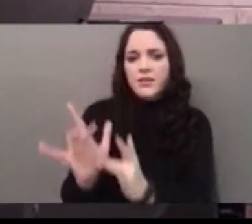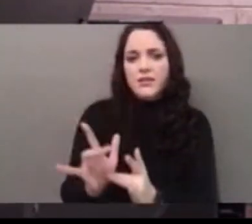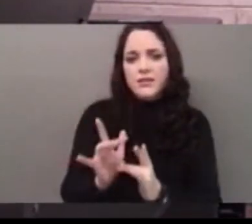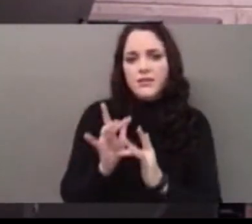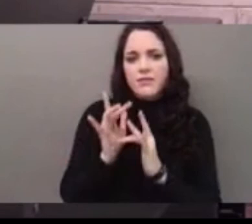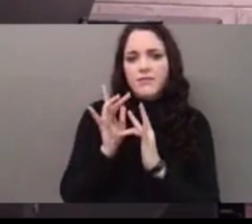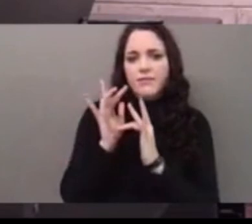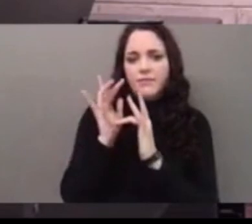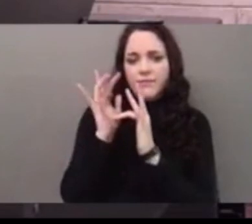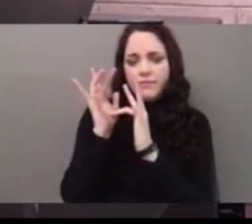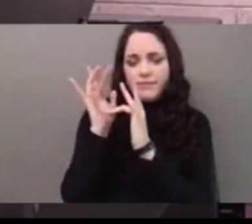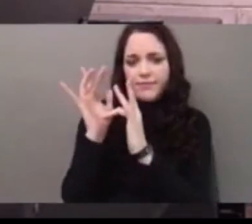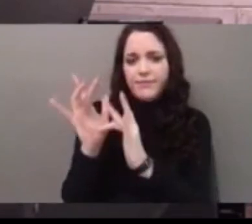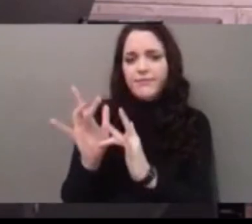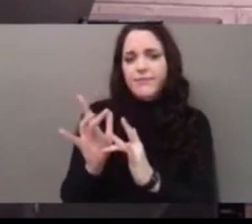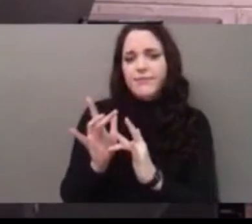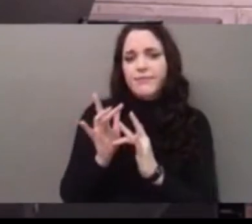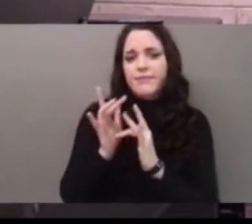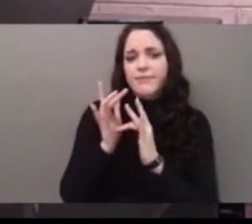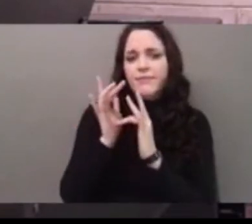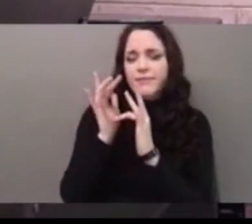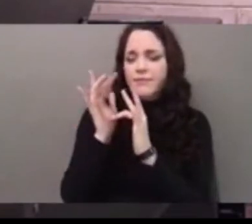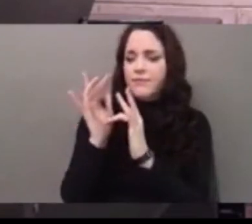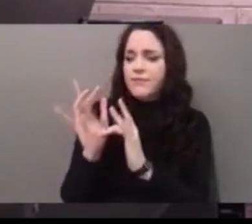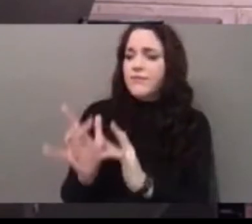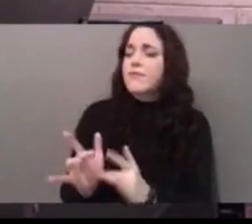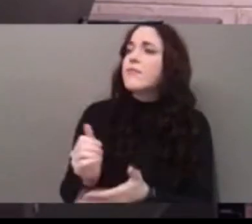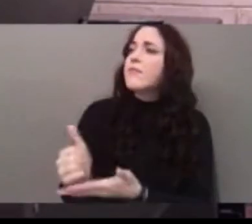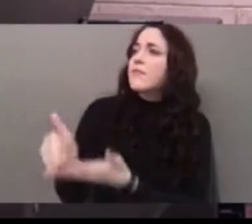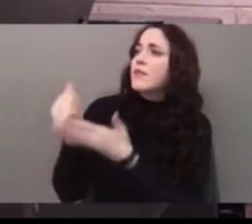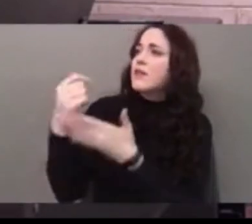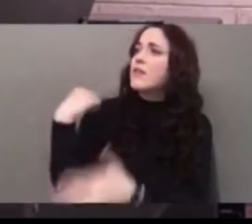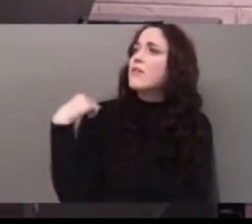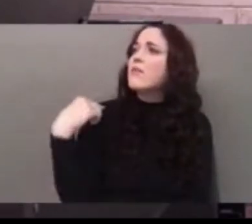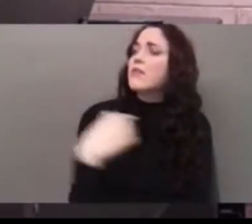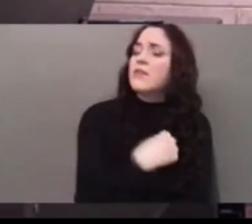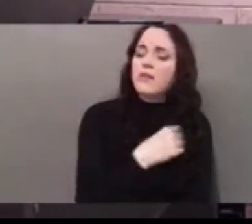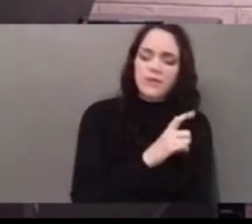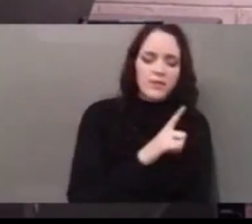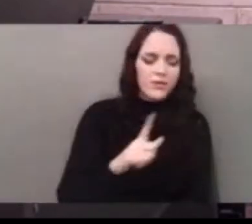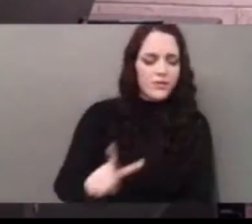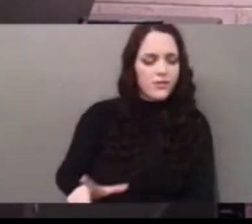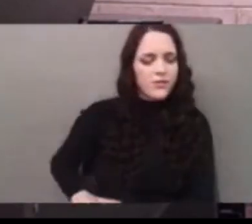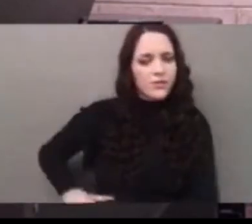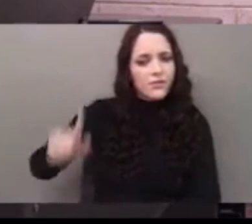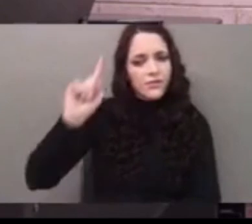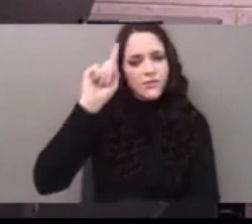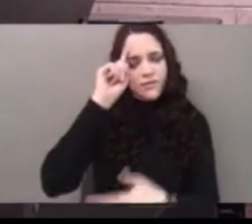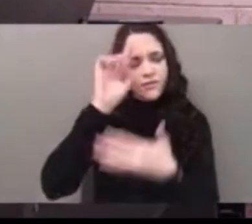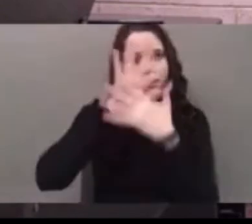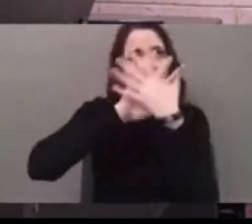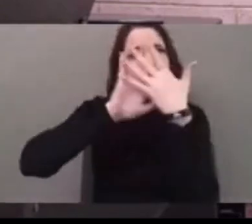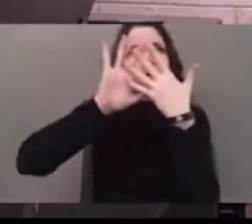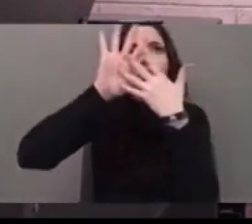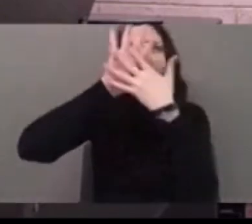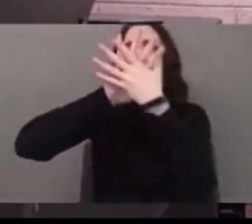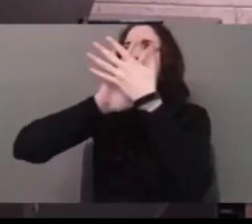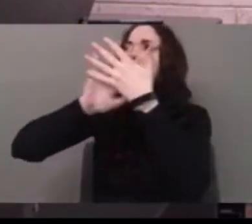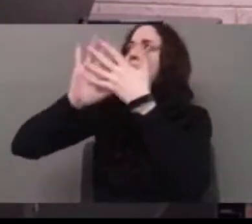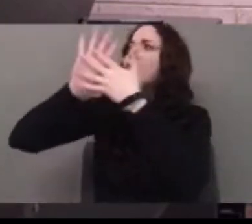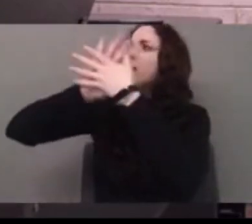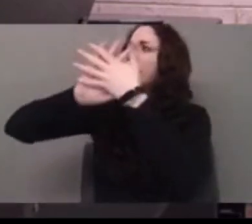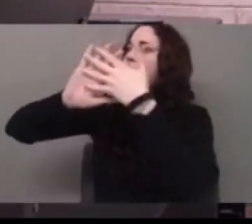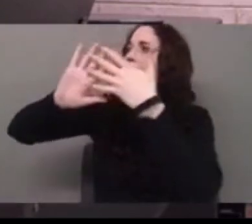Open our eyes, Lord We